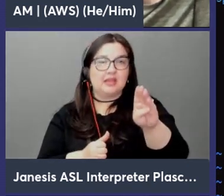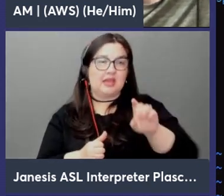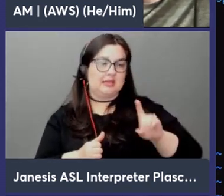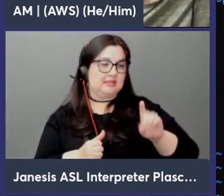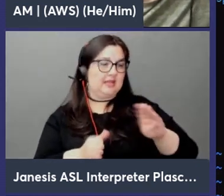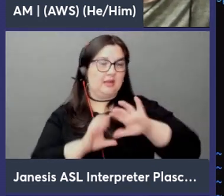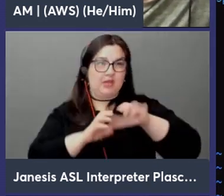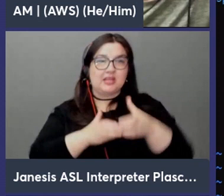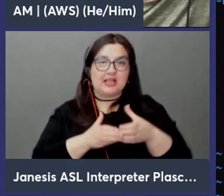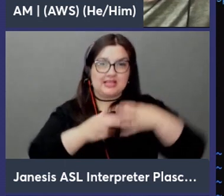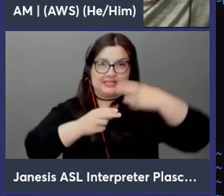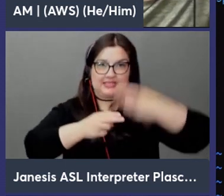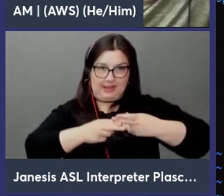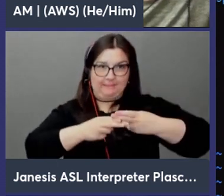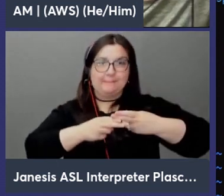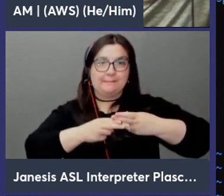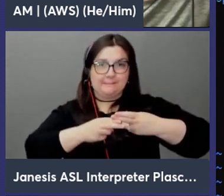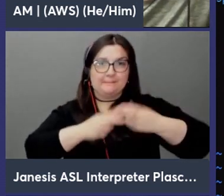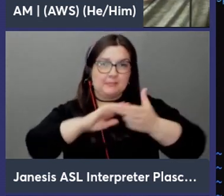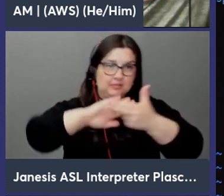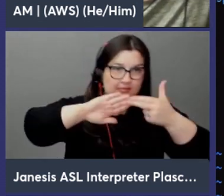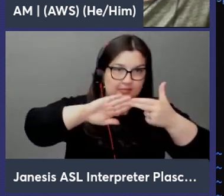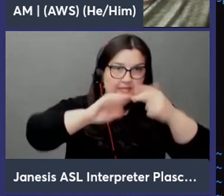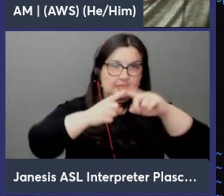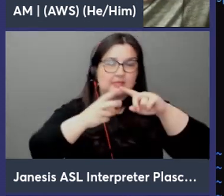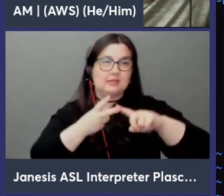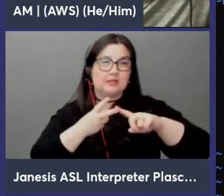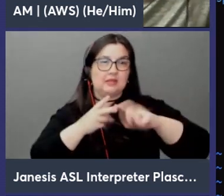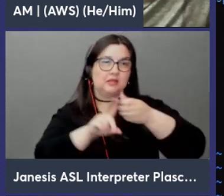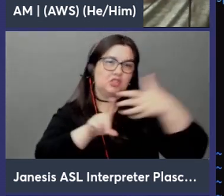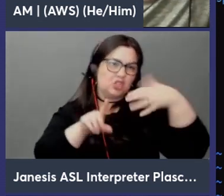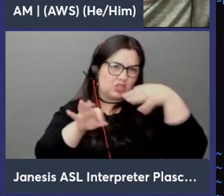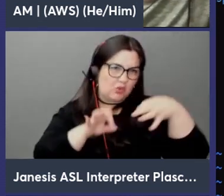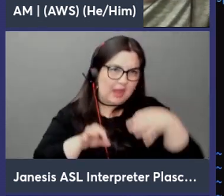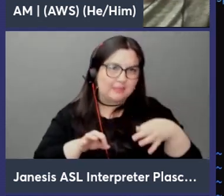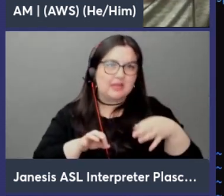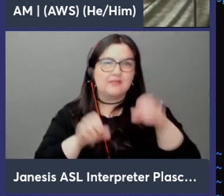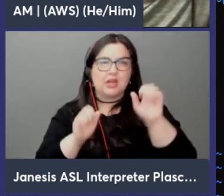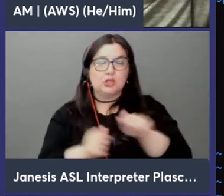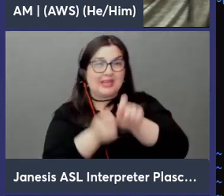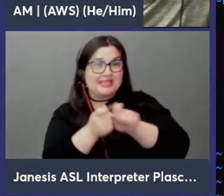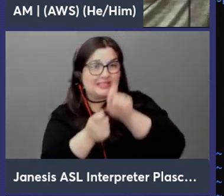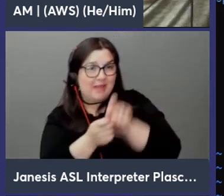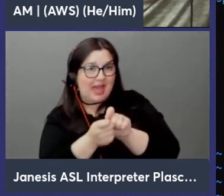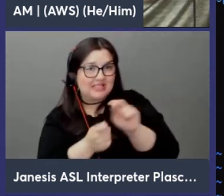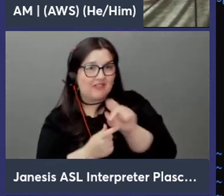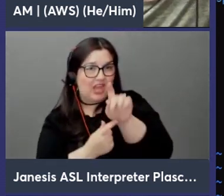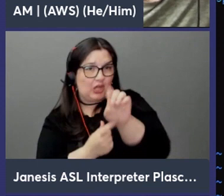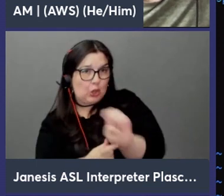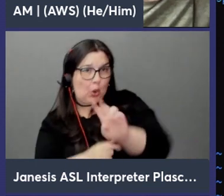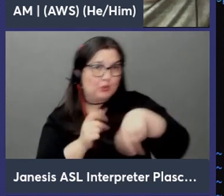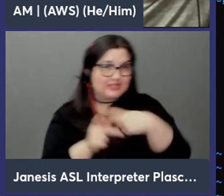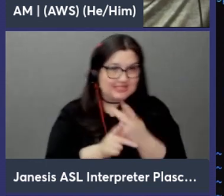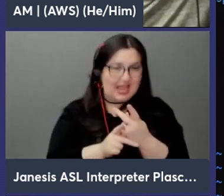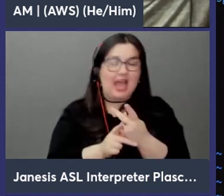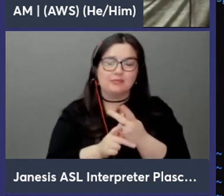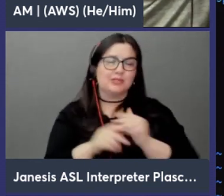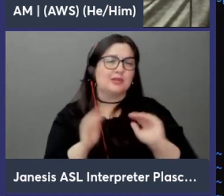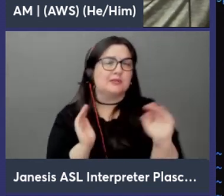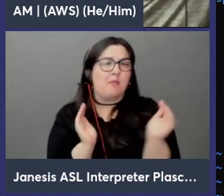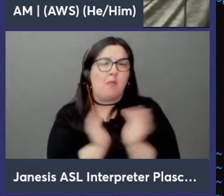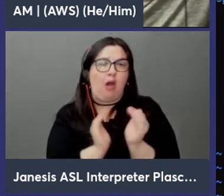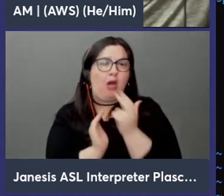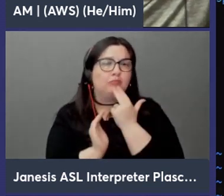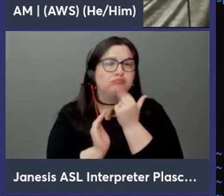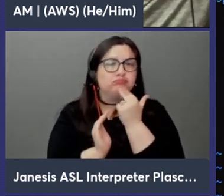of the cluster here a description optional we can specify the node type so in this case i'm just going to create a small database so